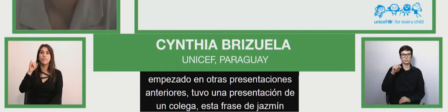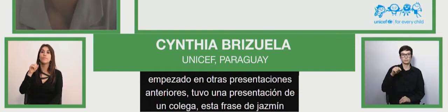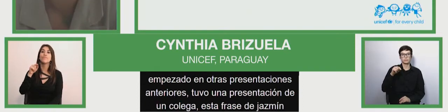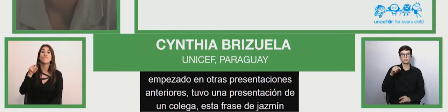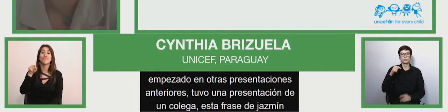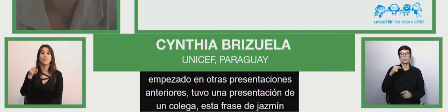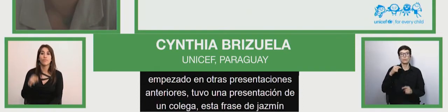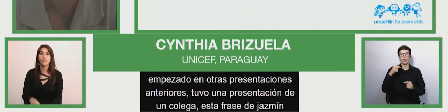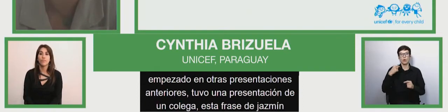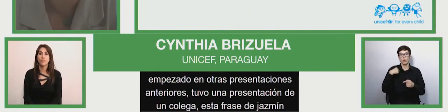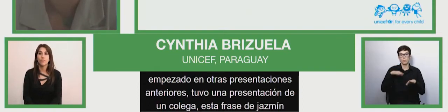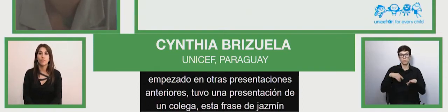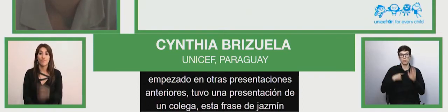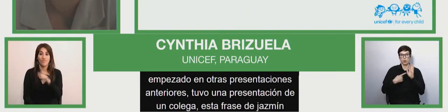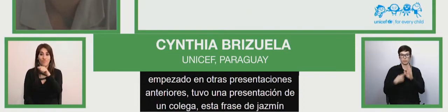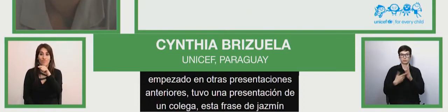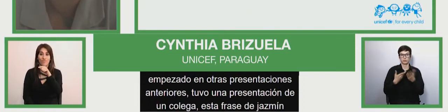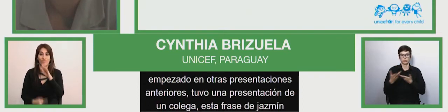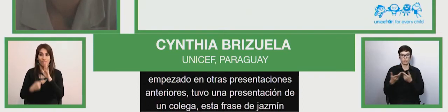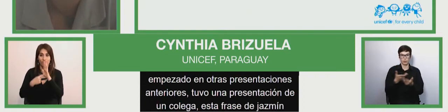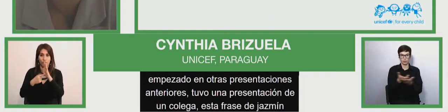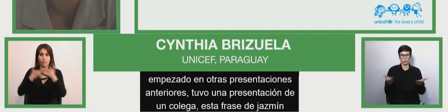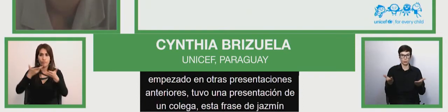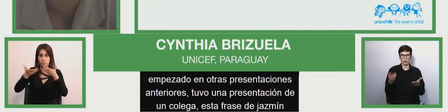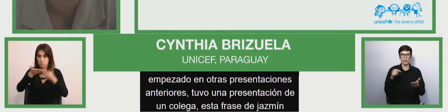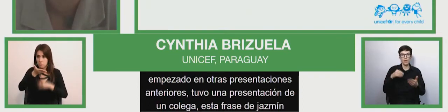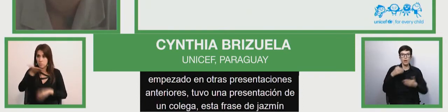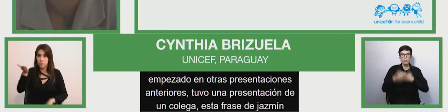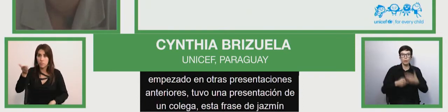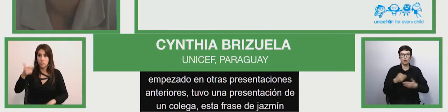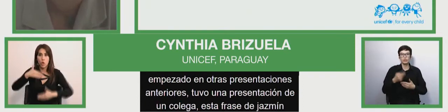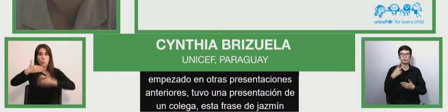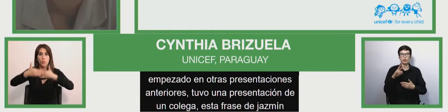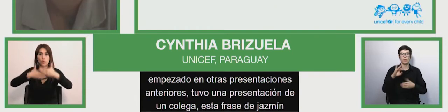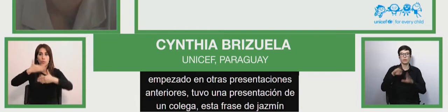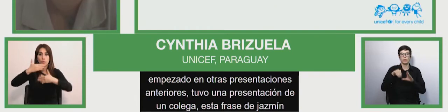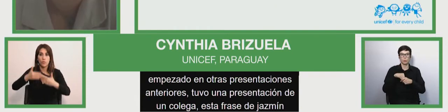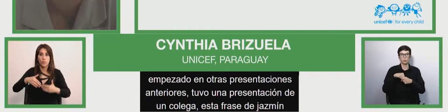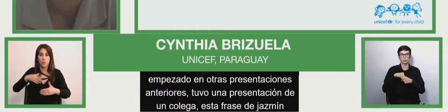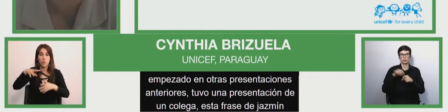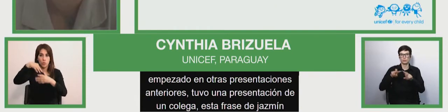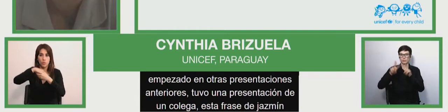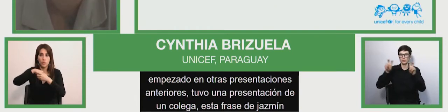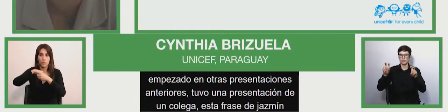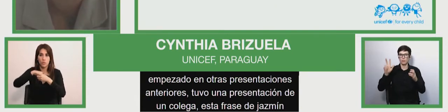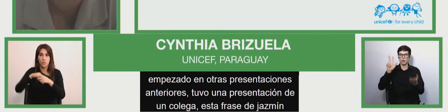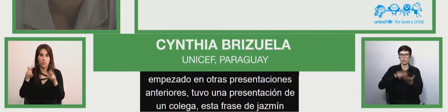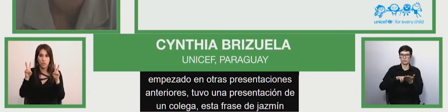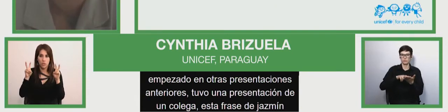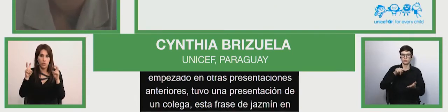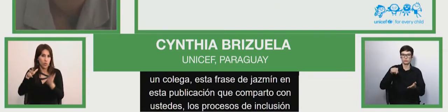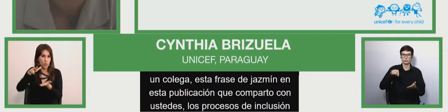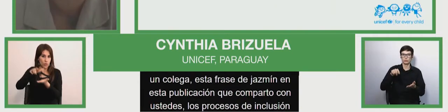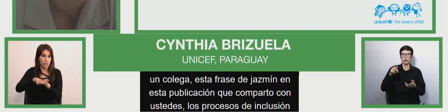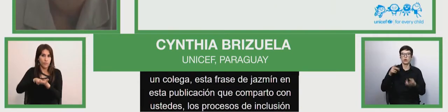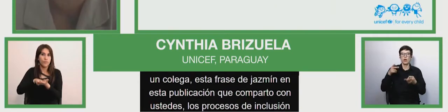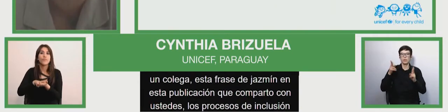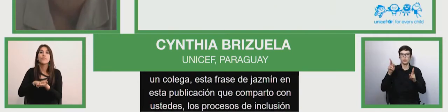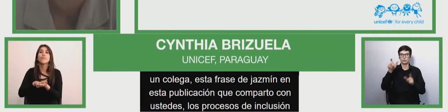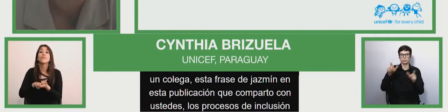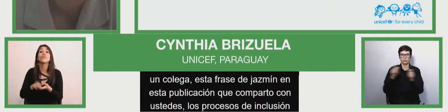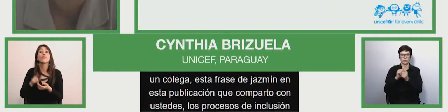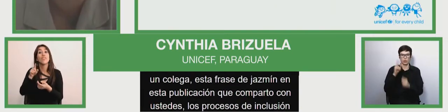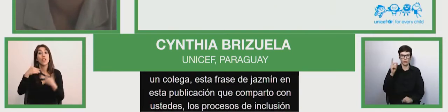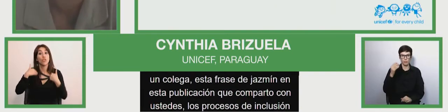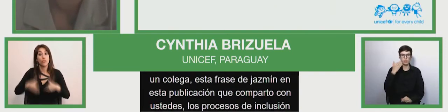inclusion based on the convention of the human of the rights of people with disabilities and the rights of the children for example